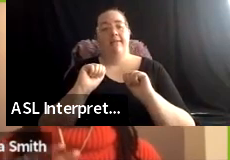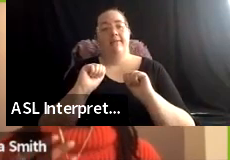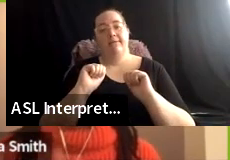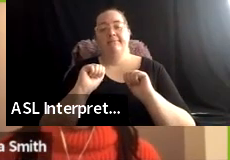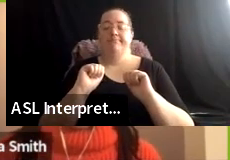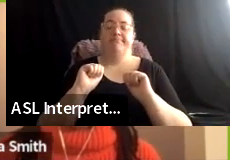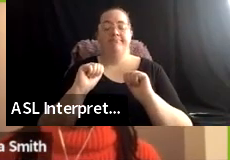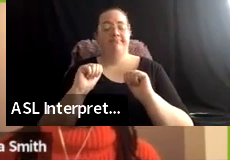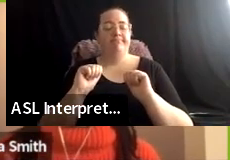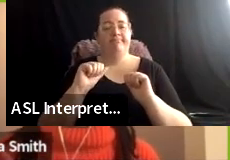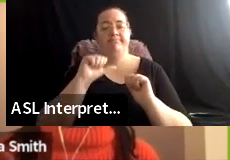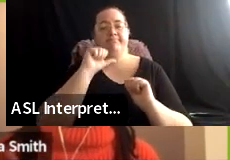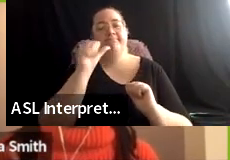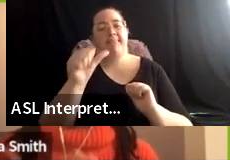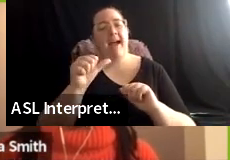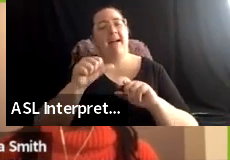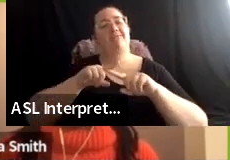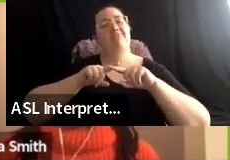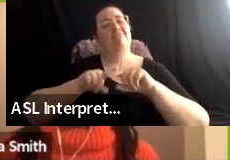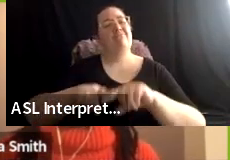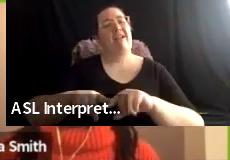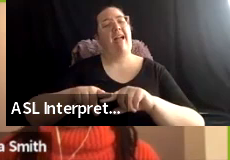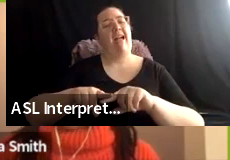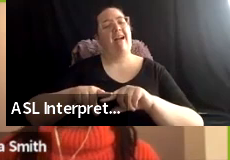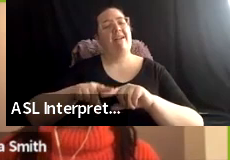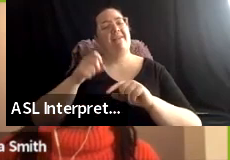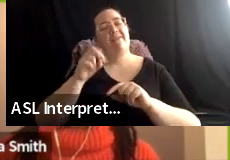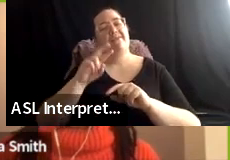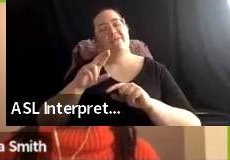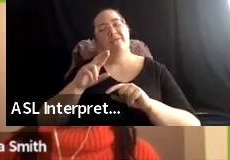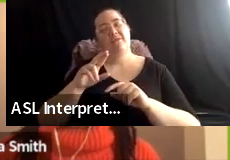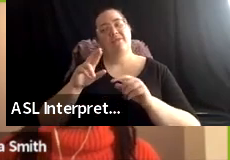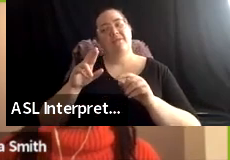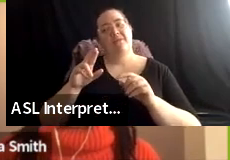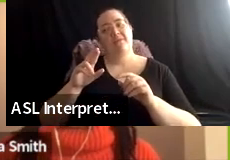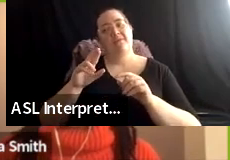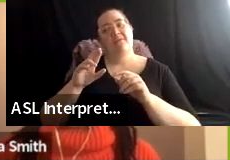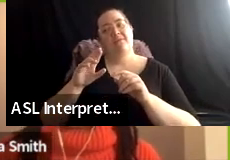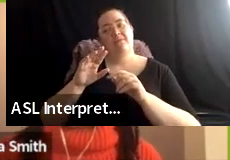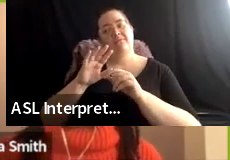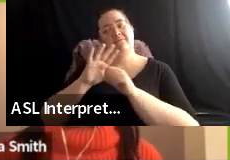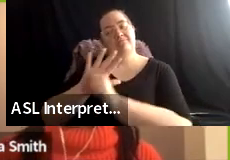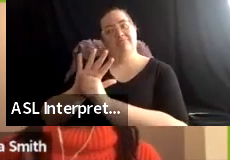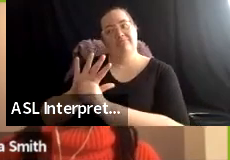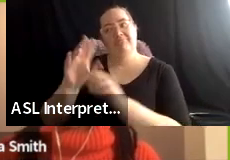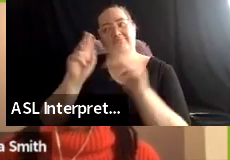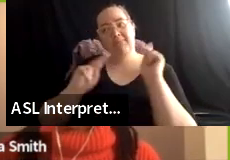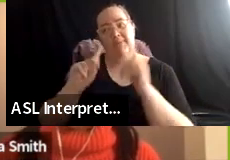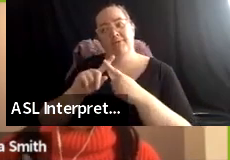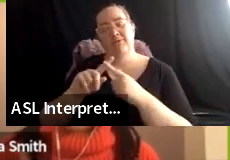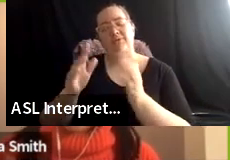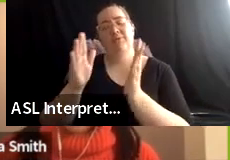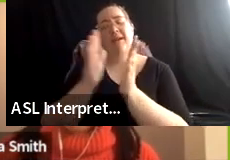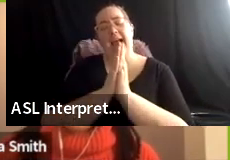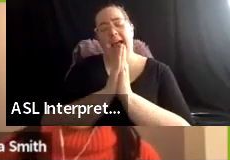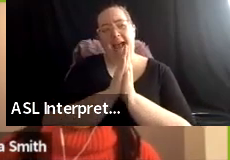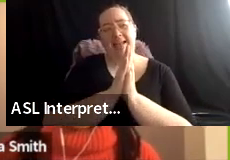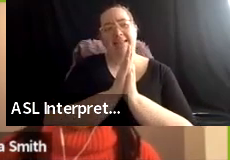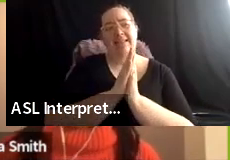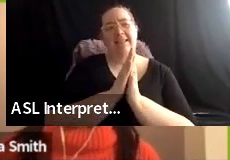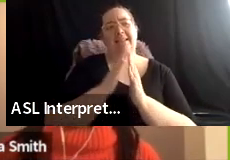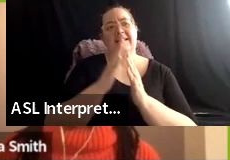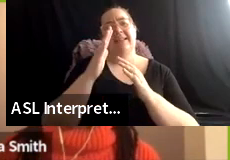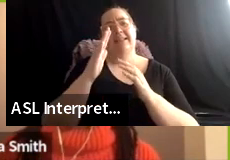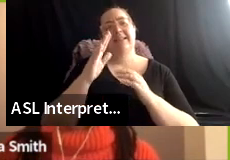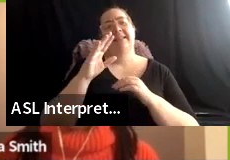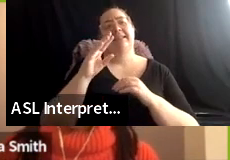try to not rely on or, or push people to immediately ask for, for Native and Indigenous labor, as their first step,